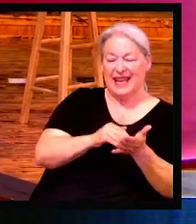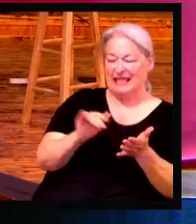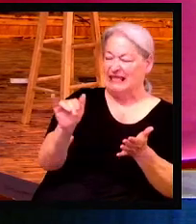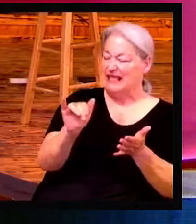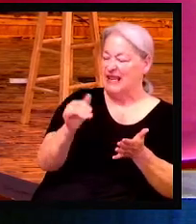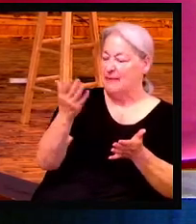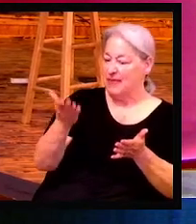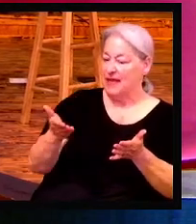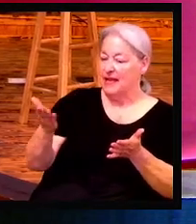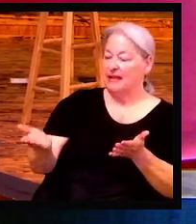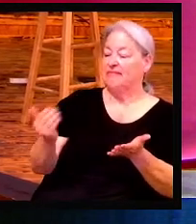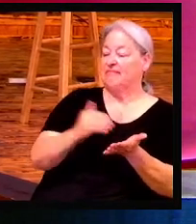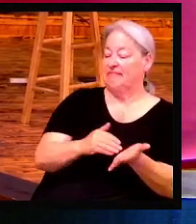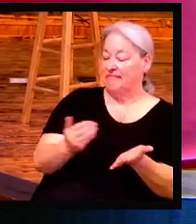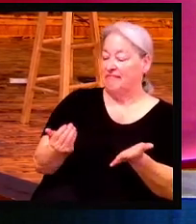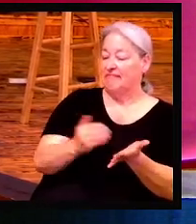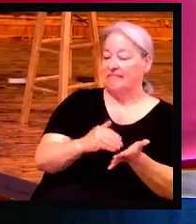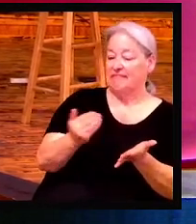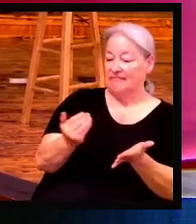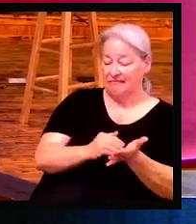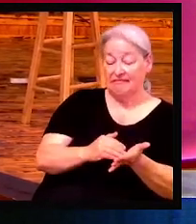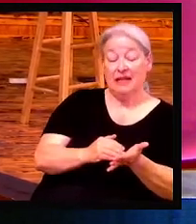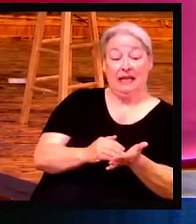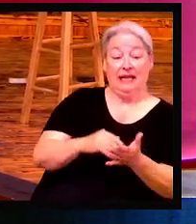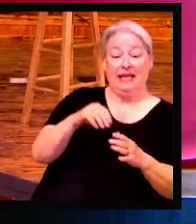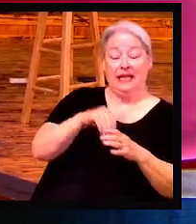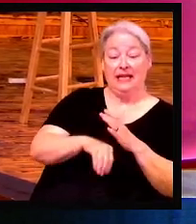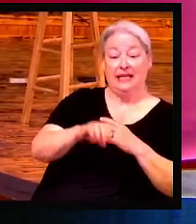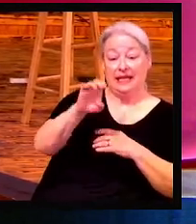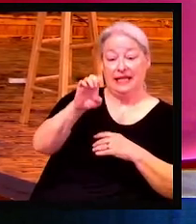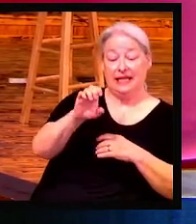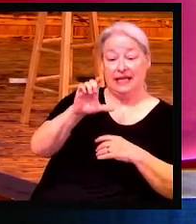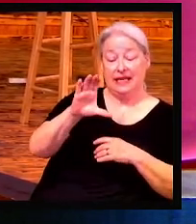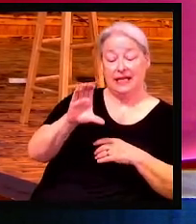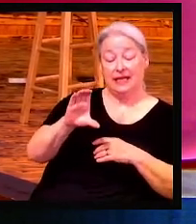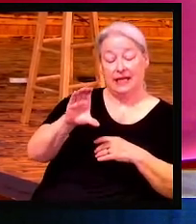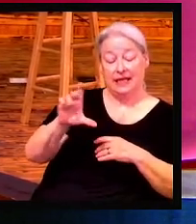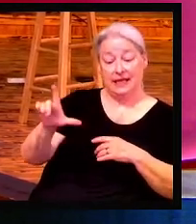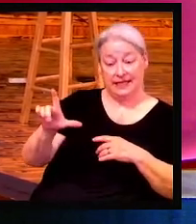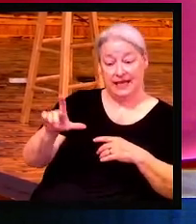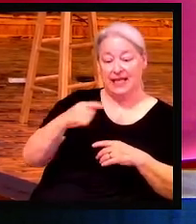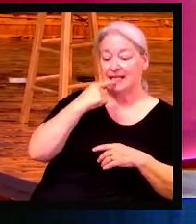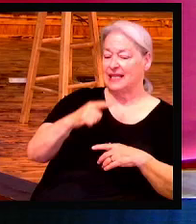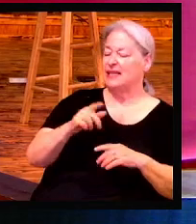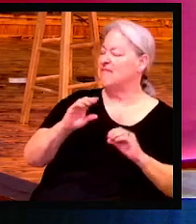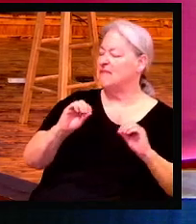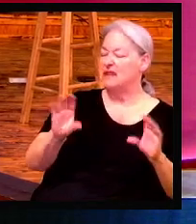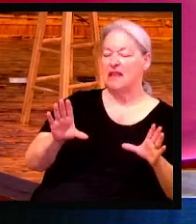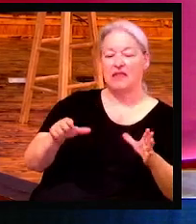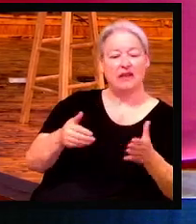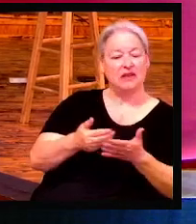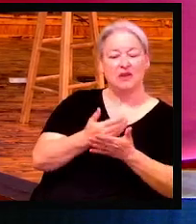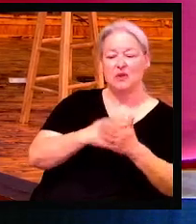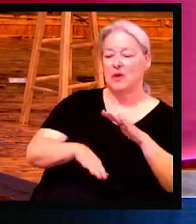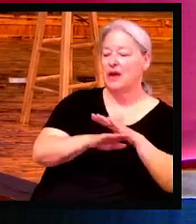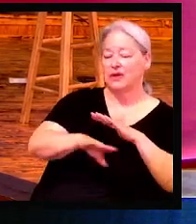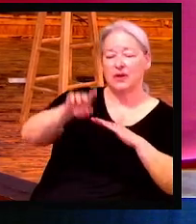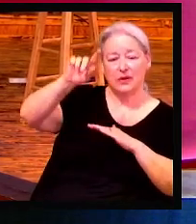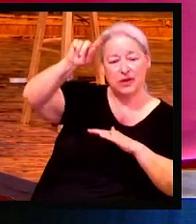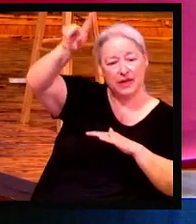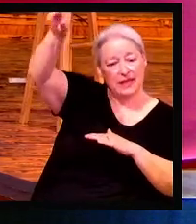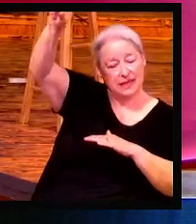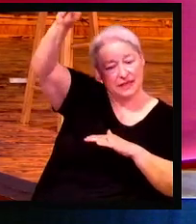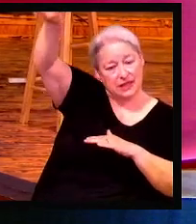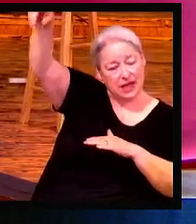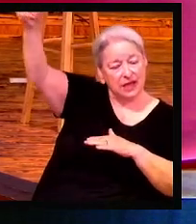and we got something new. The book of Ecclesiastes says there's nothing new under the sun and everything that has been done will always be. But in World War I,